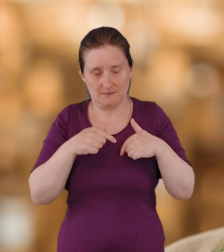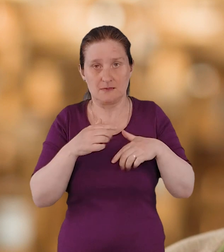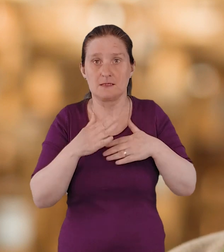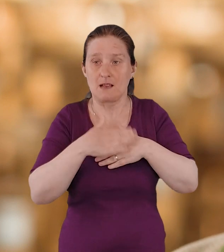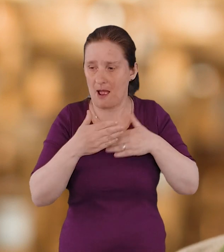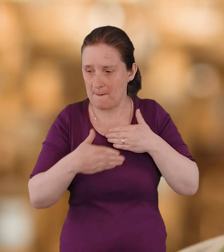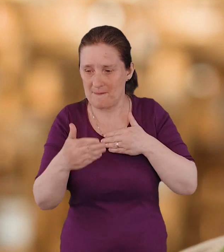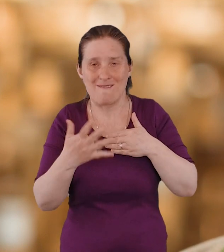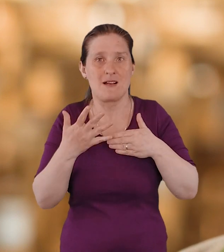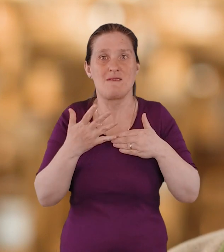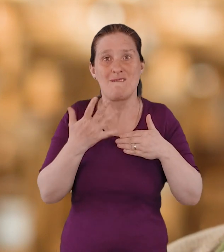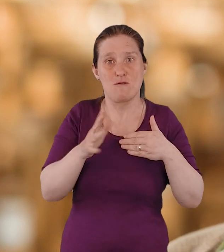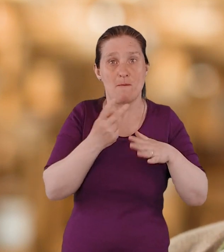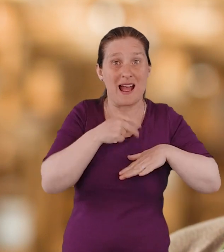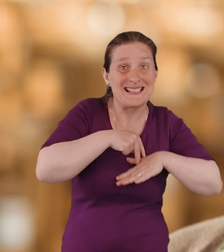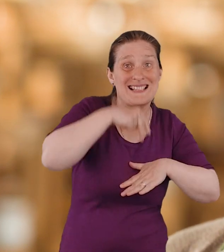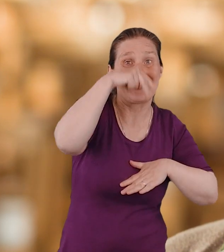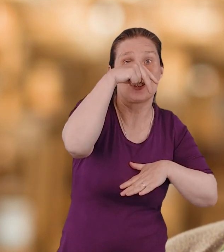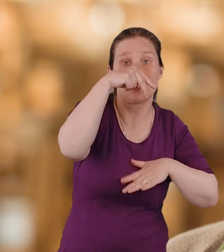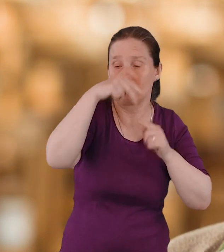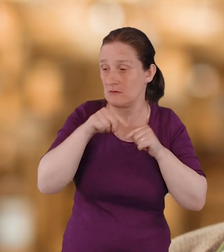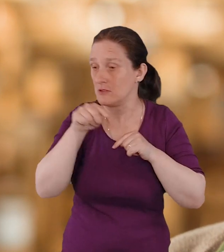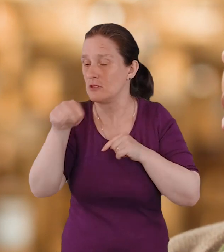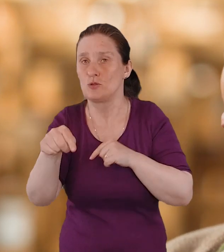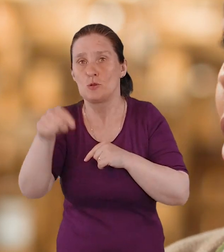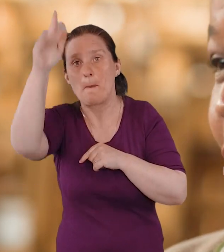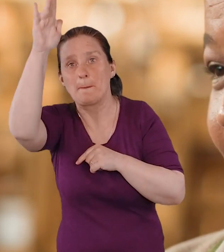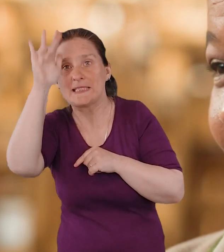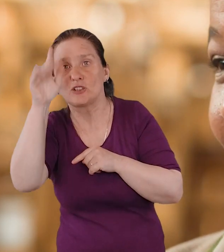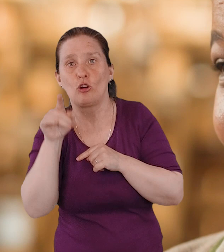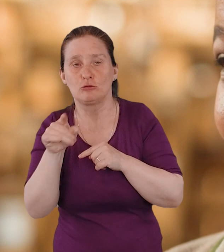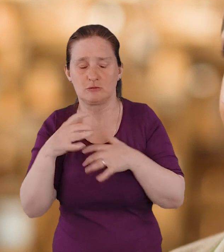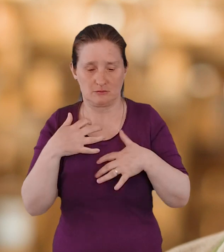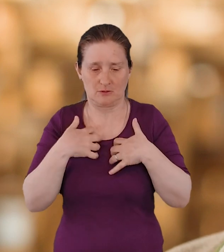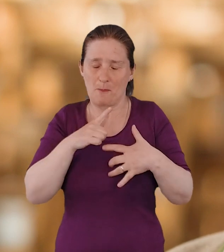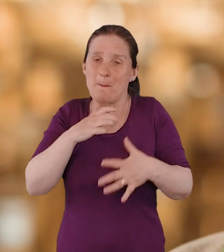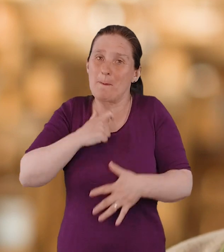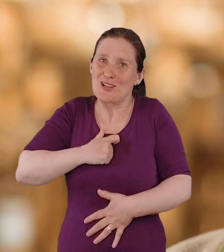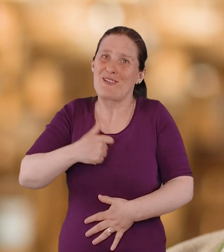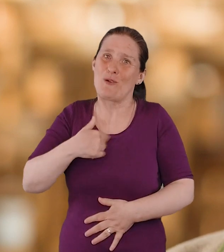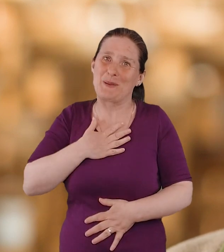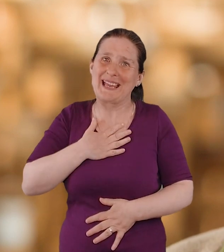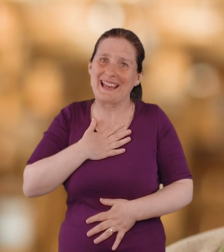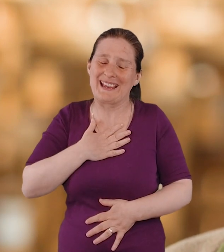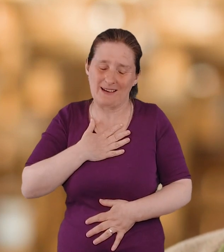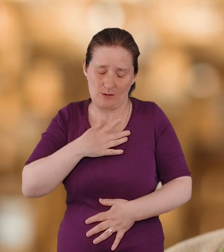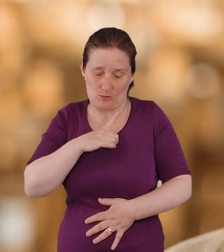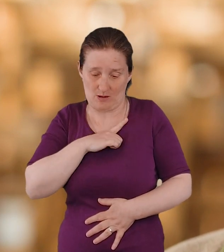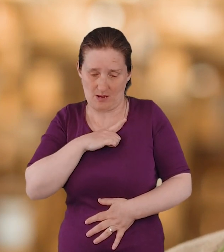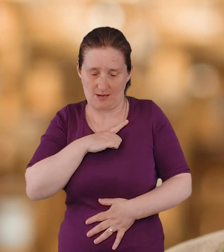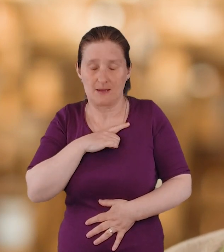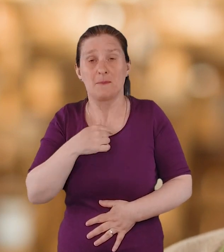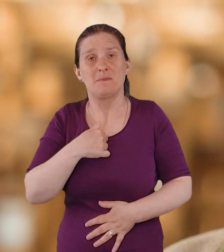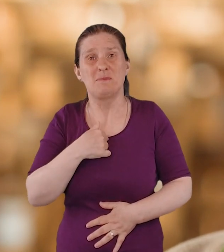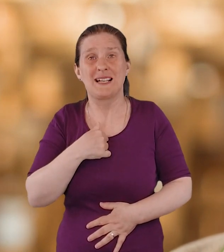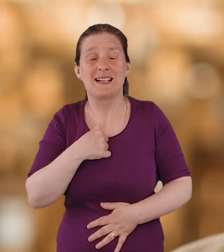and the waiting of the Holy Spirit. But I get excited because it's very personal for me. When I came back to my